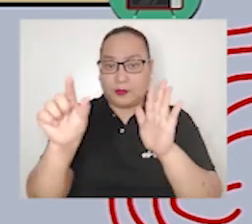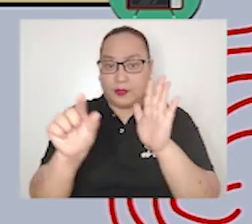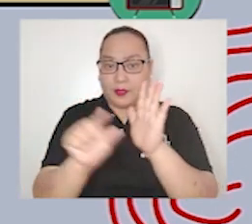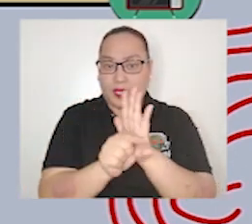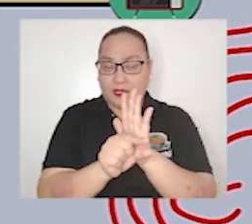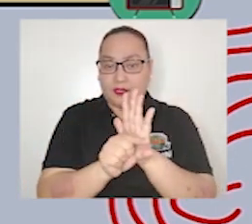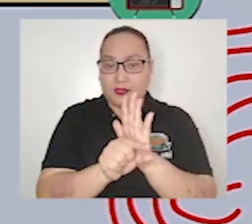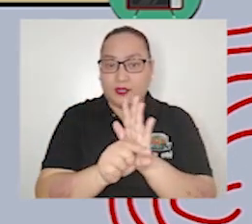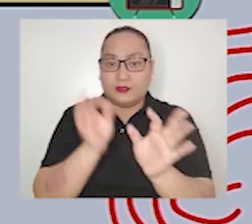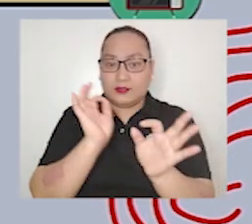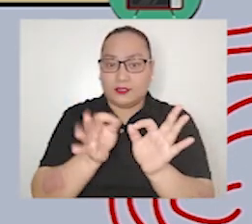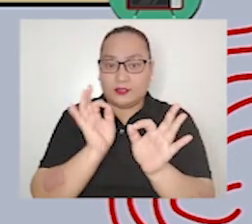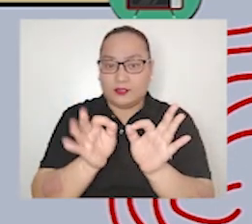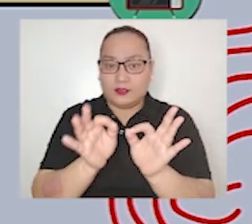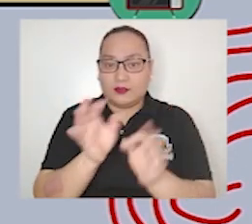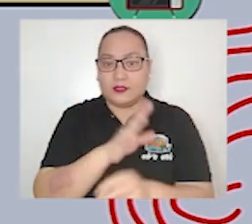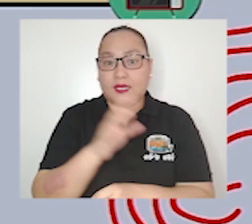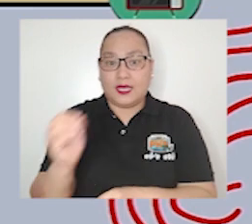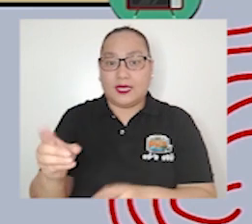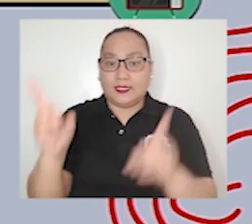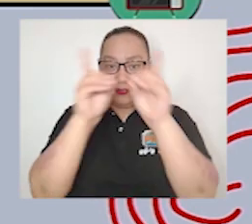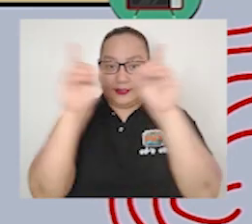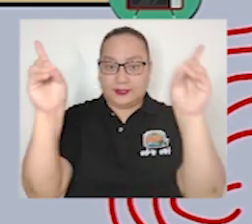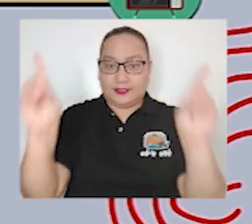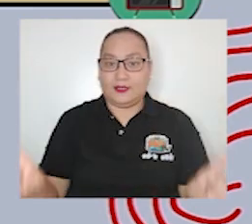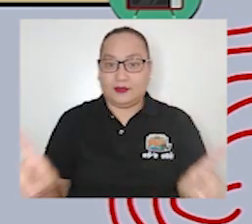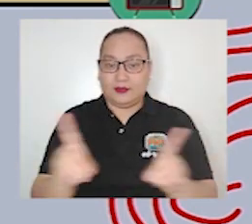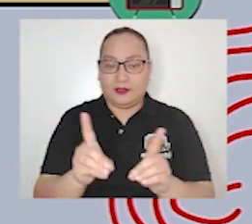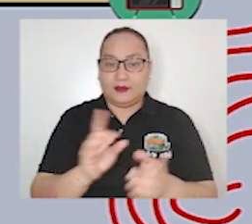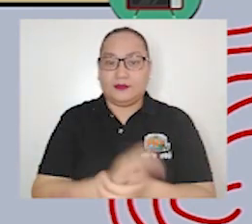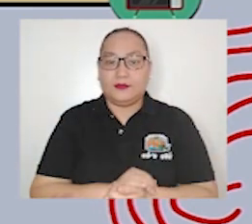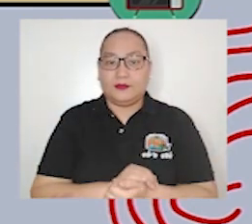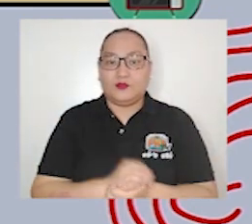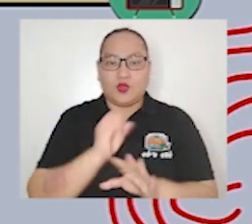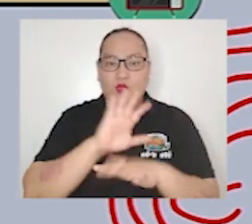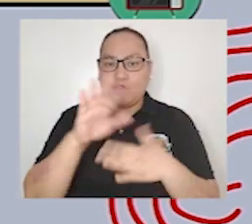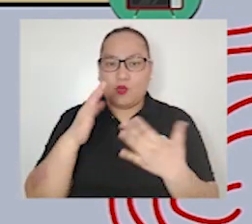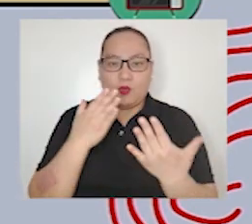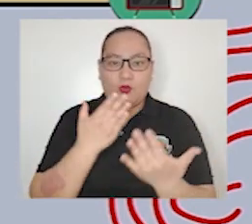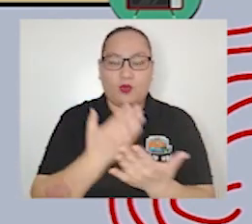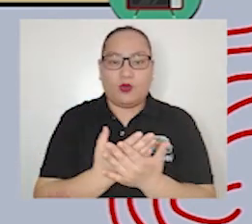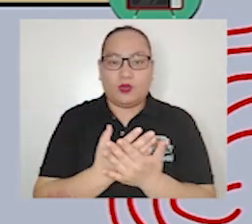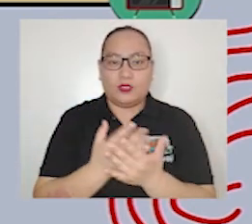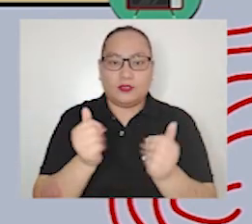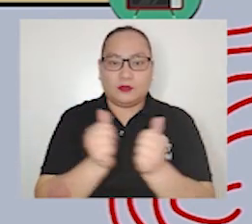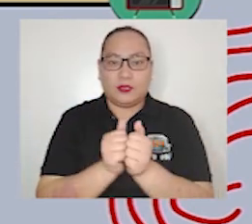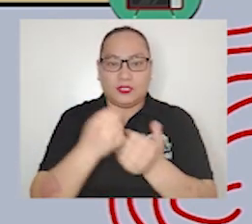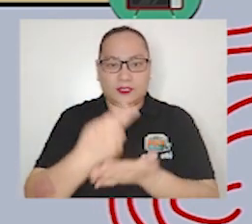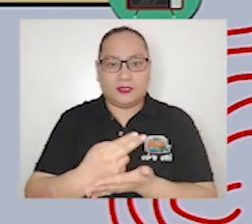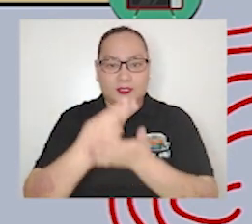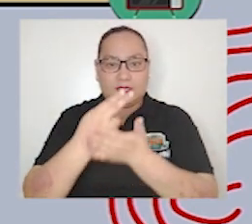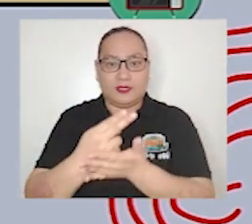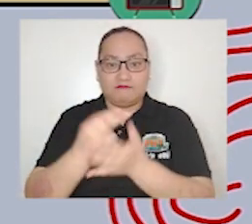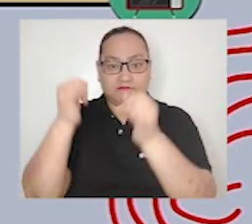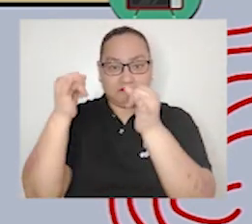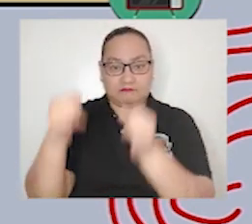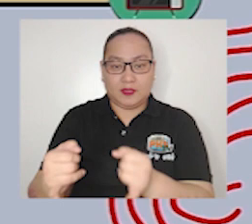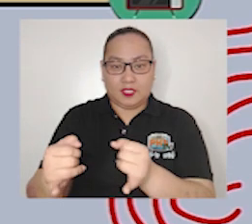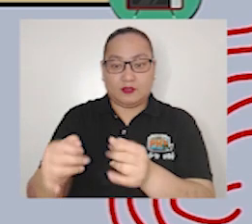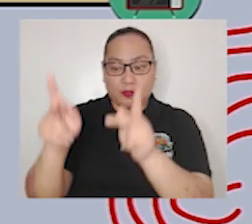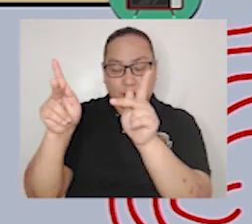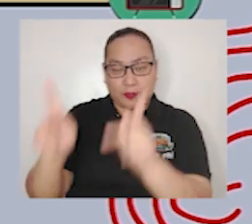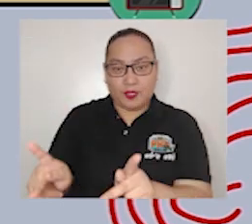these are all aimed at helping an individual to achieve a better understanding